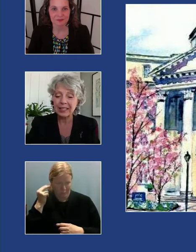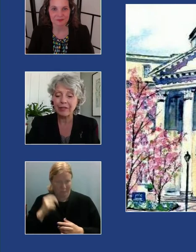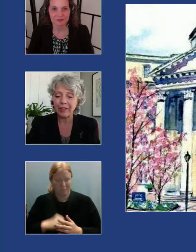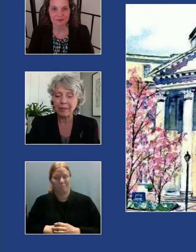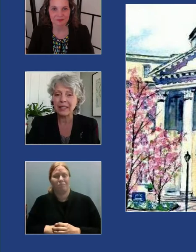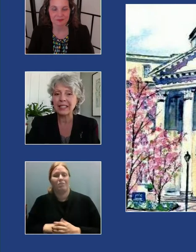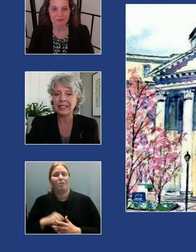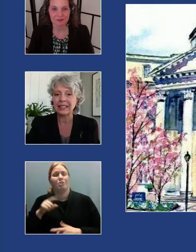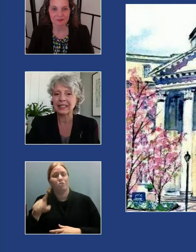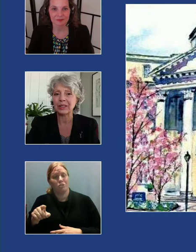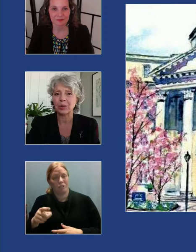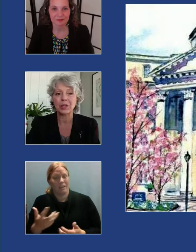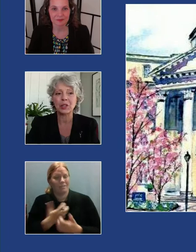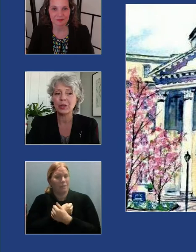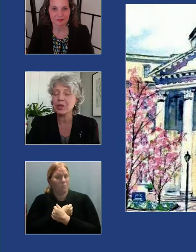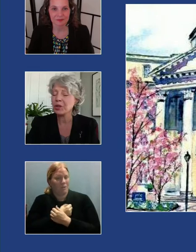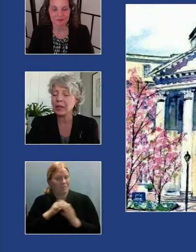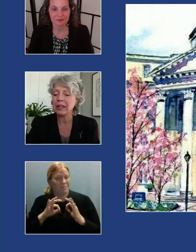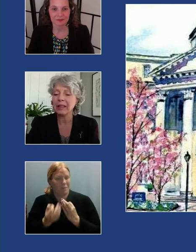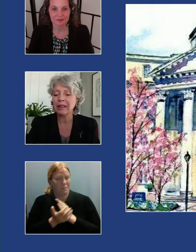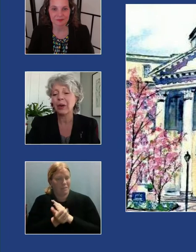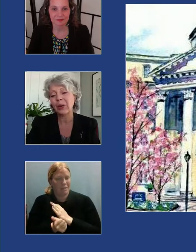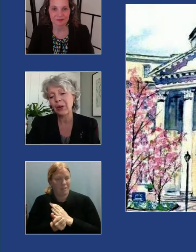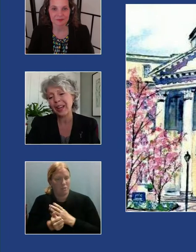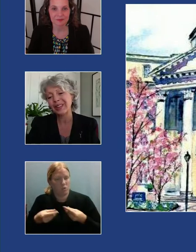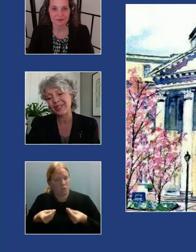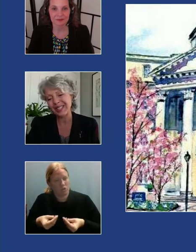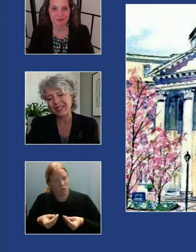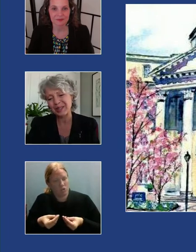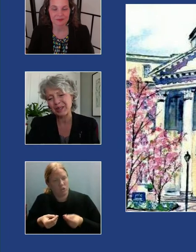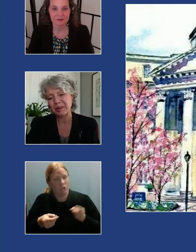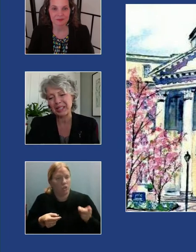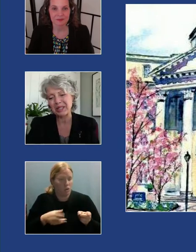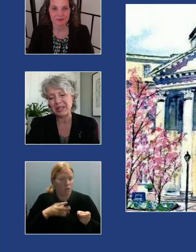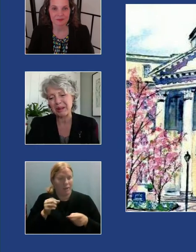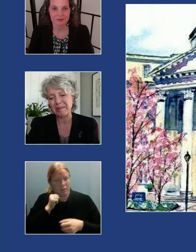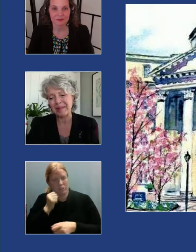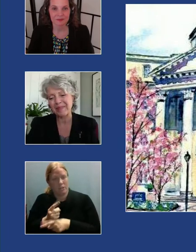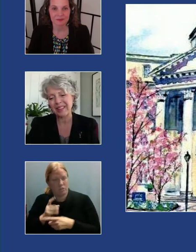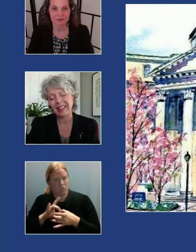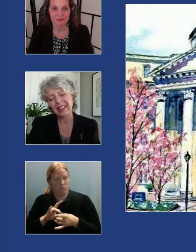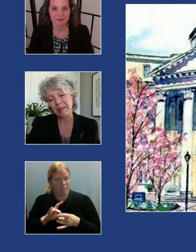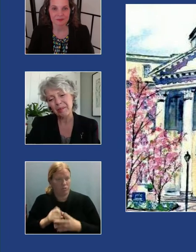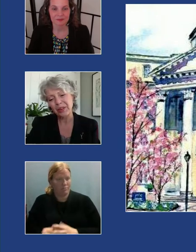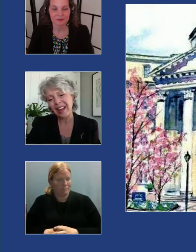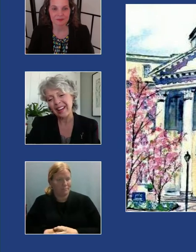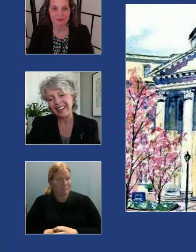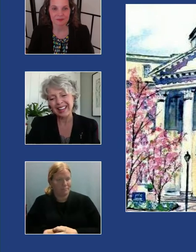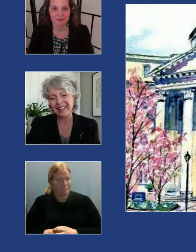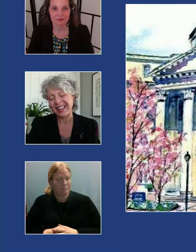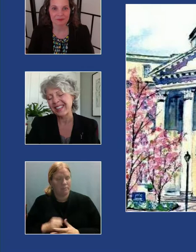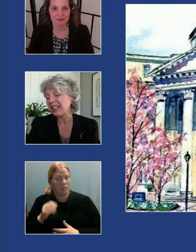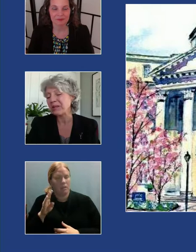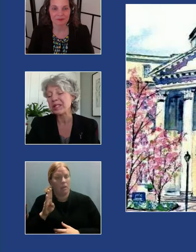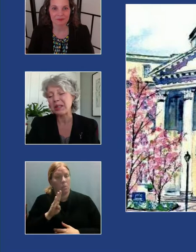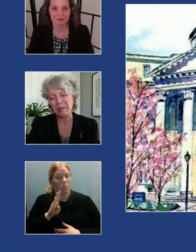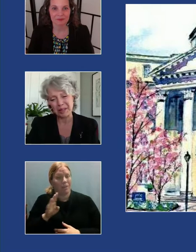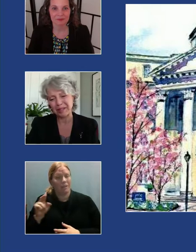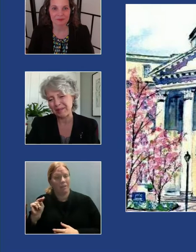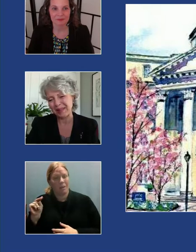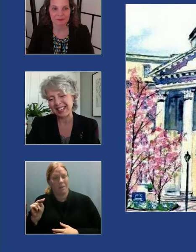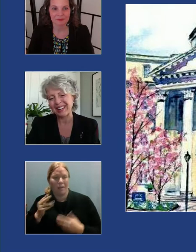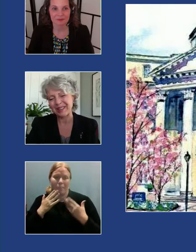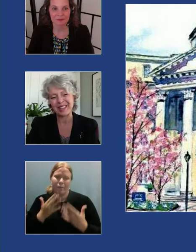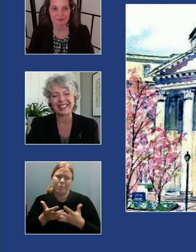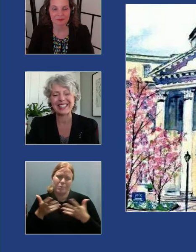embraced family skills towards nurturing her and her sister's relationship. Bria and Nama, thank you so